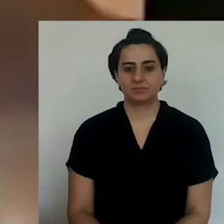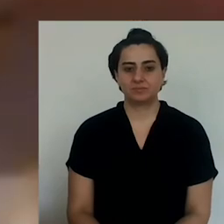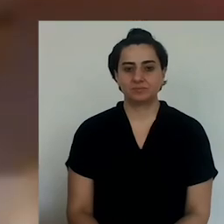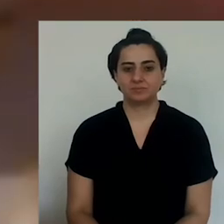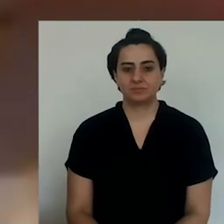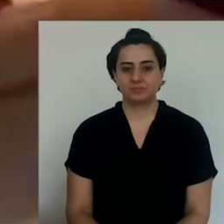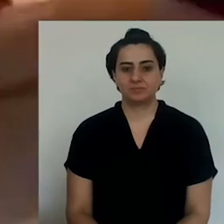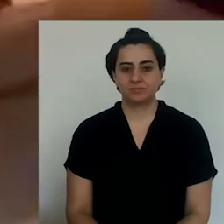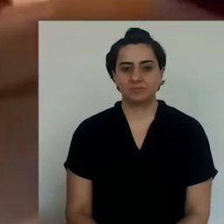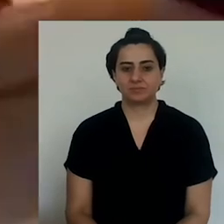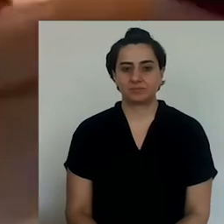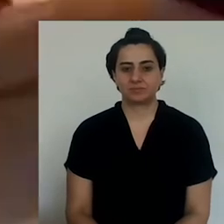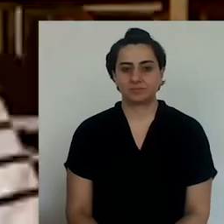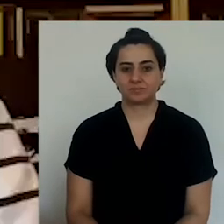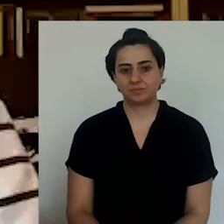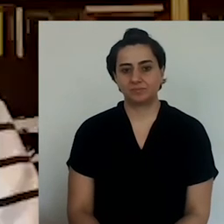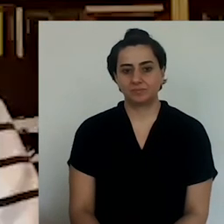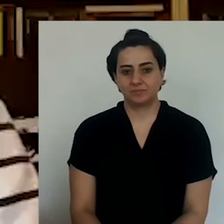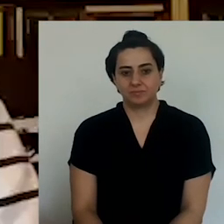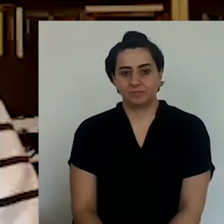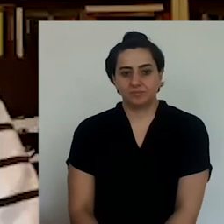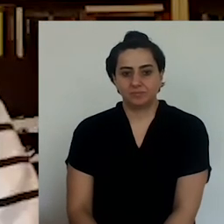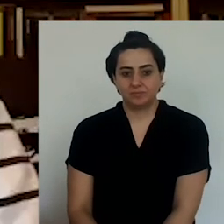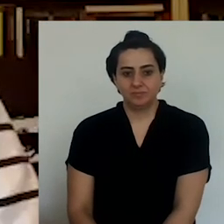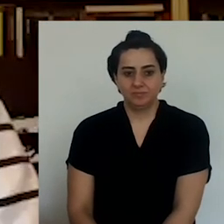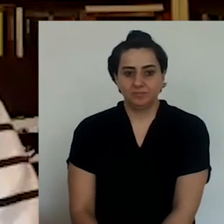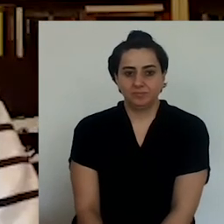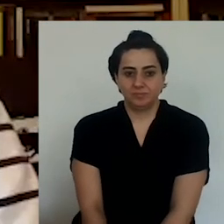on my potato, on the potatoes.